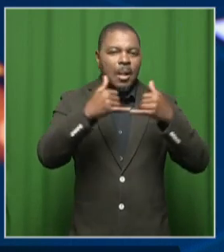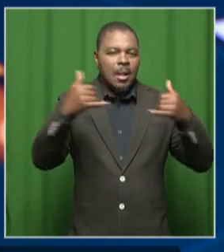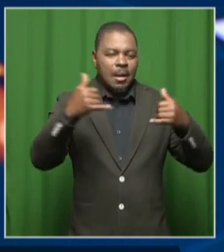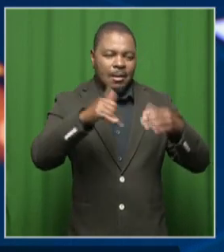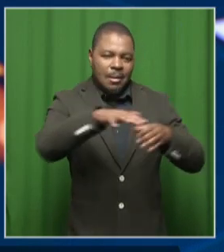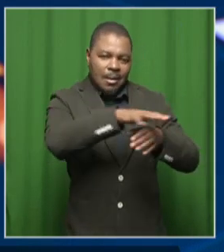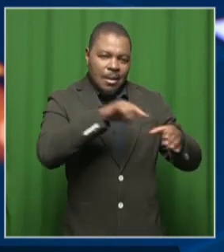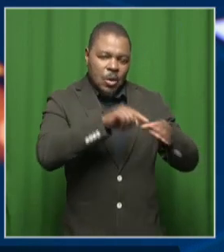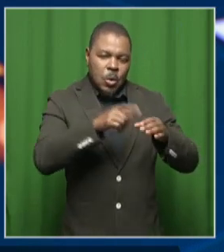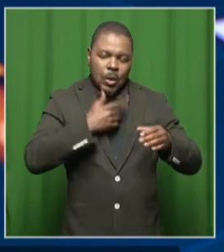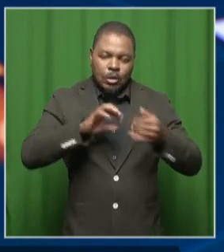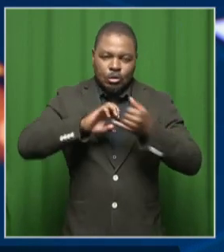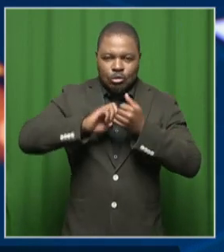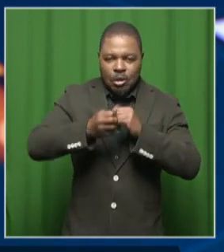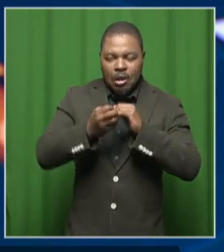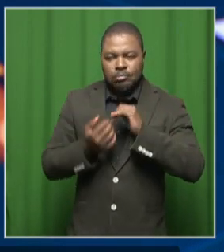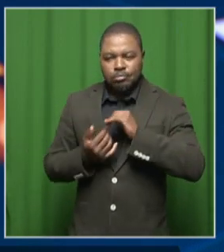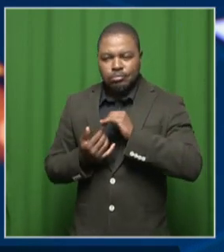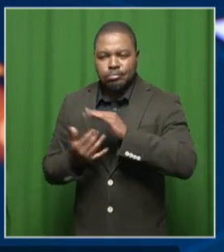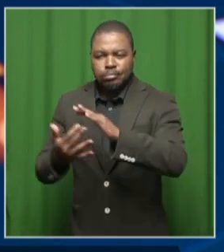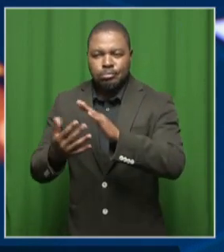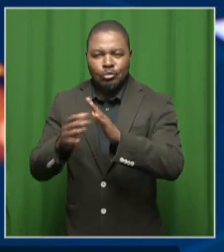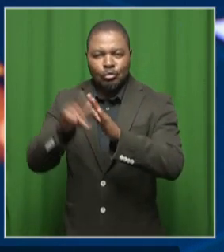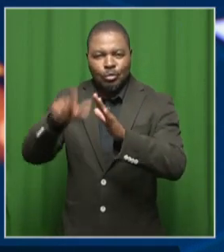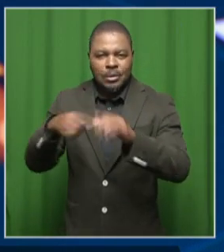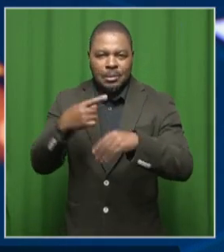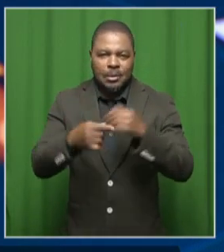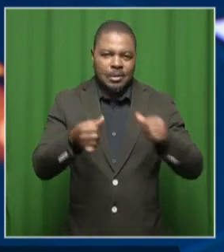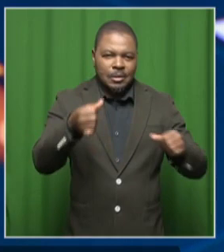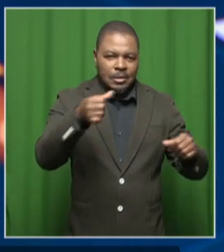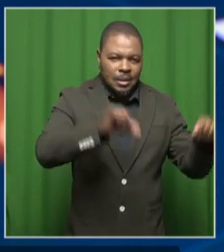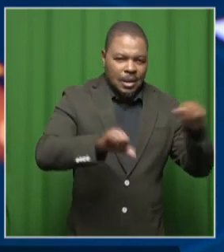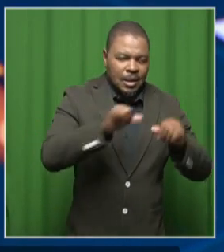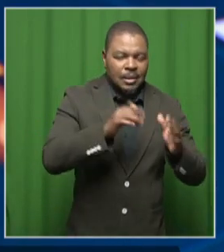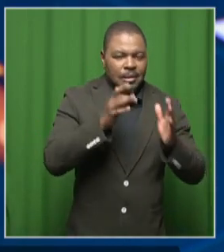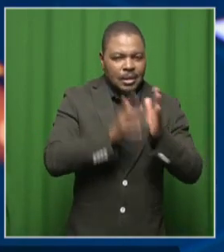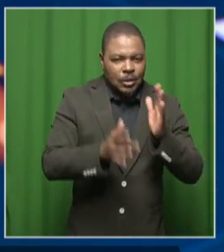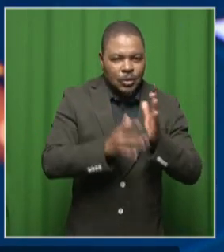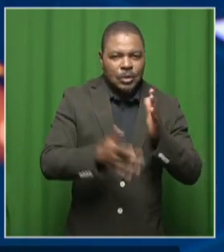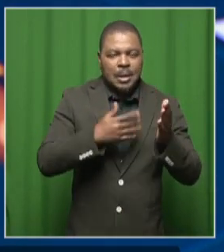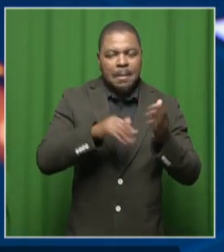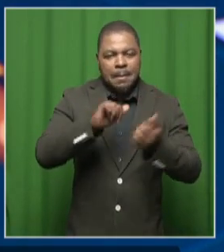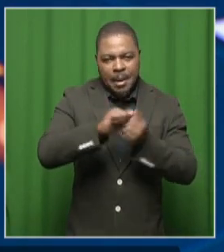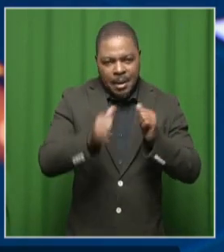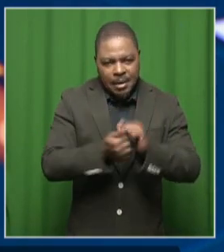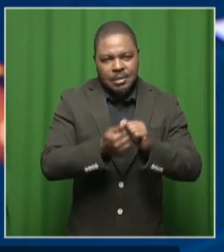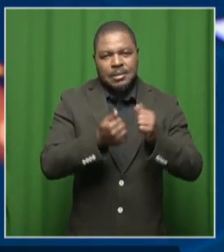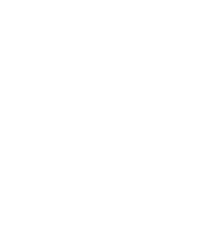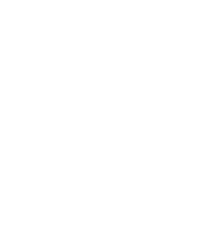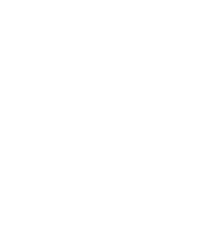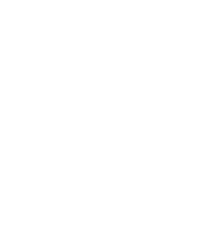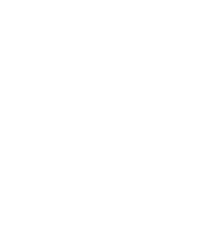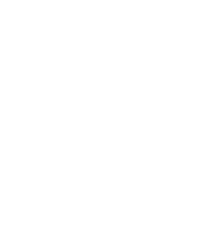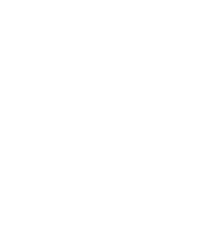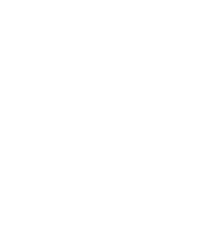to ignite curiosity and foster a deep interest in science, technology, engineering, and mathematics amongst young learners.